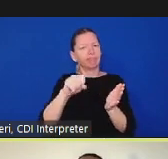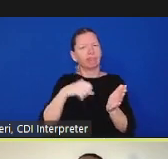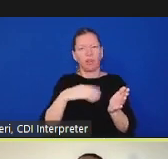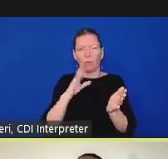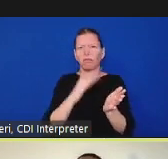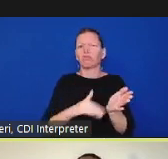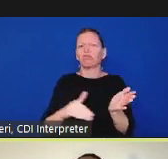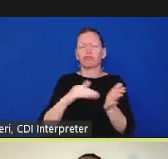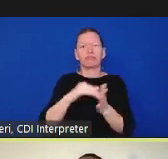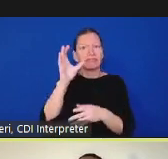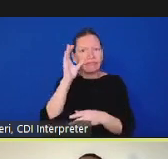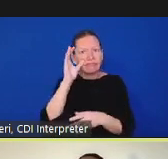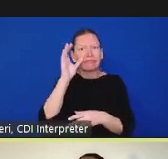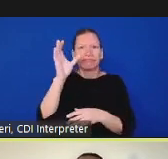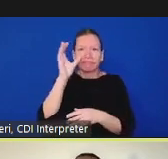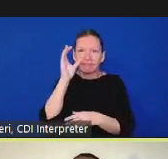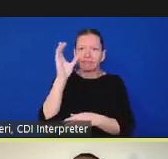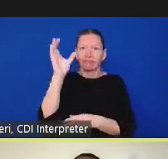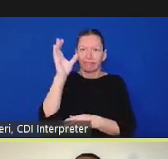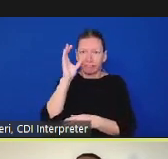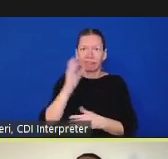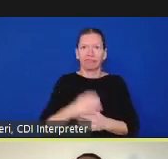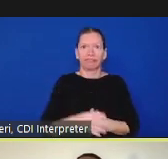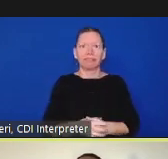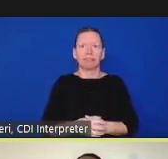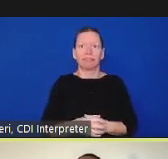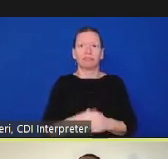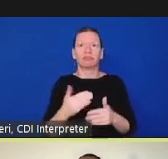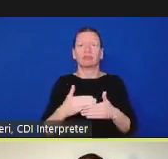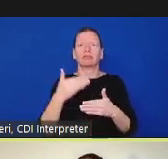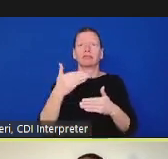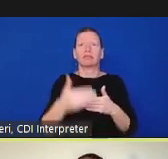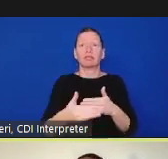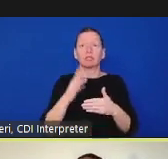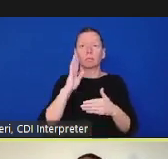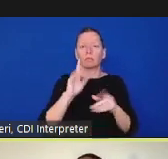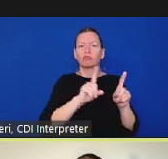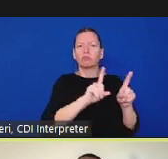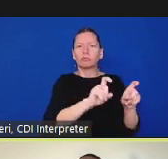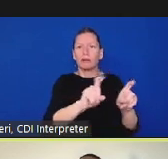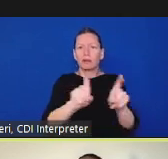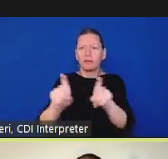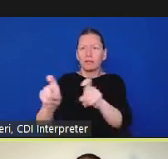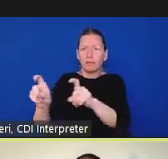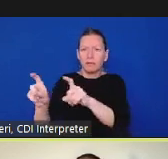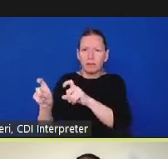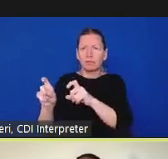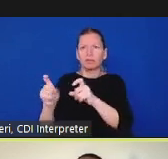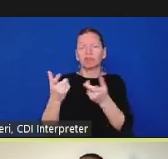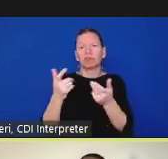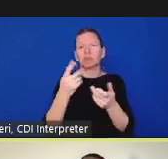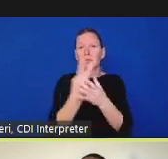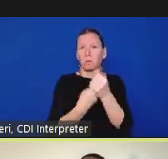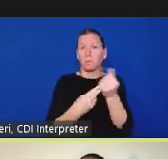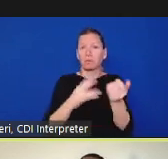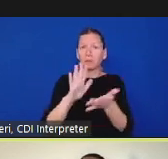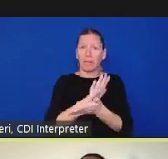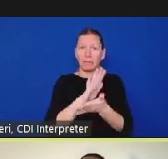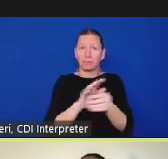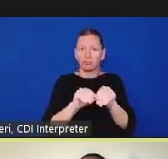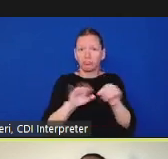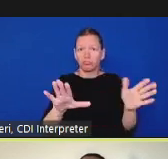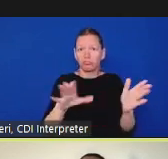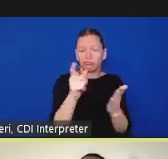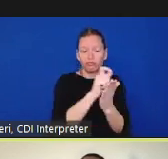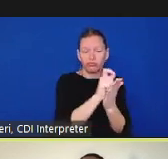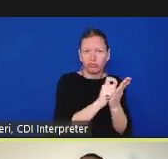paper so that there are multiple methods for people to engage and that we in this process can hear from as many people